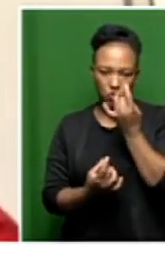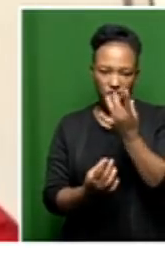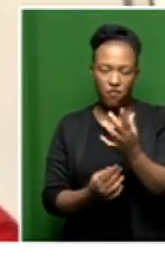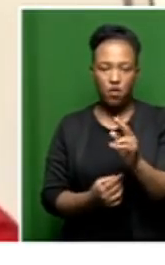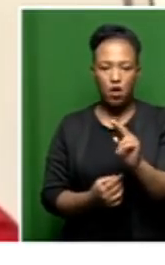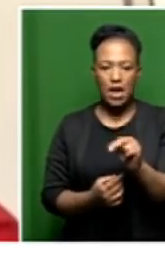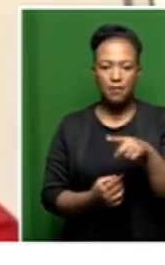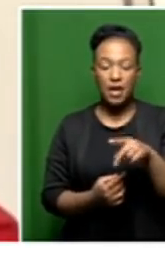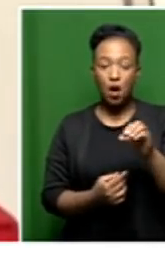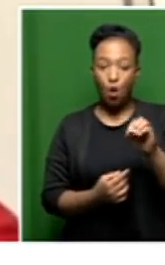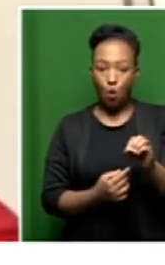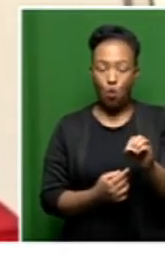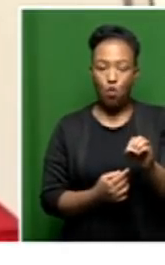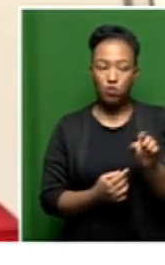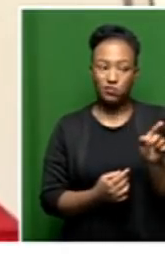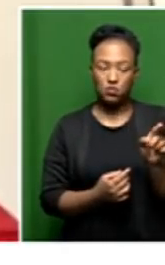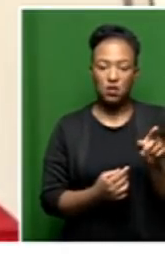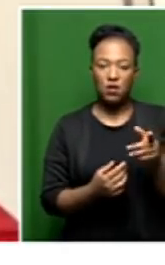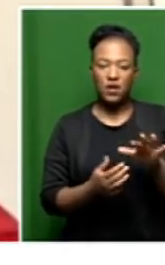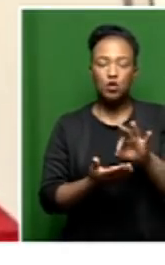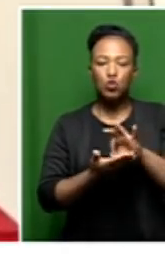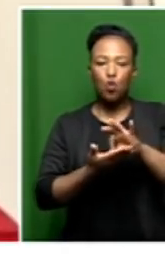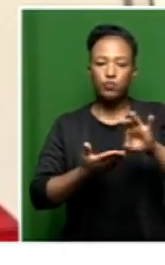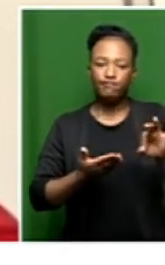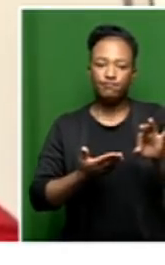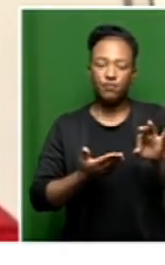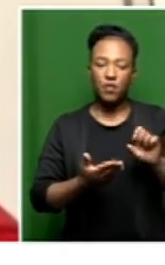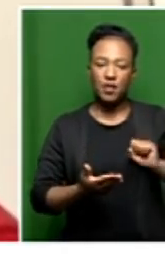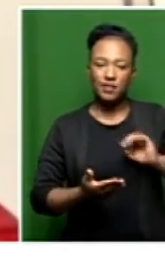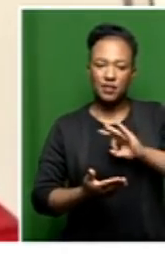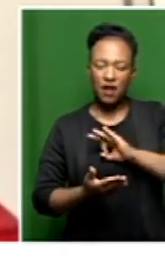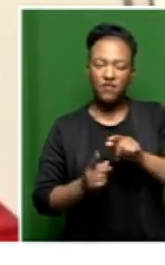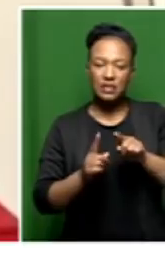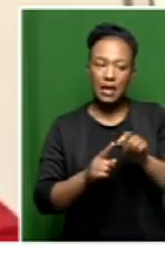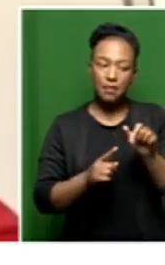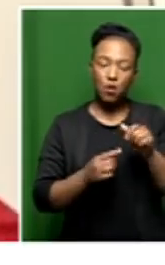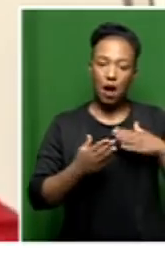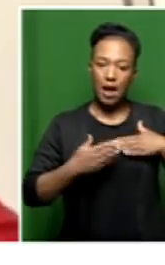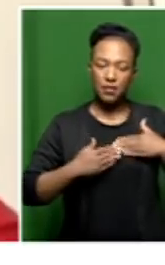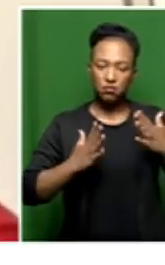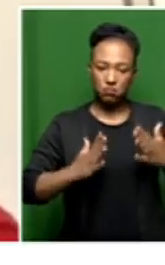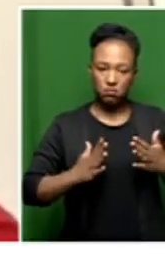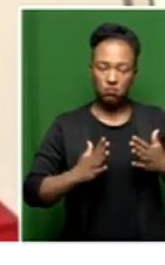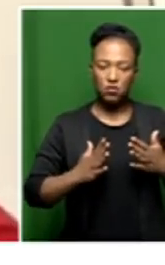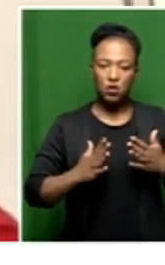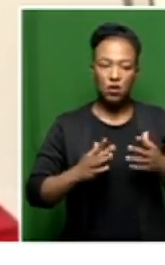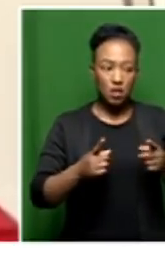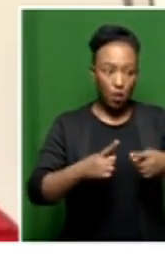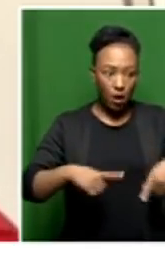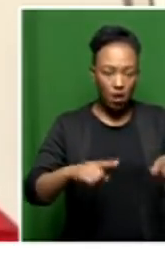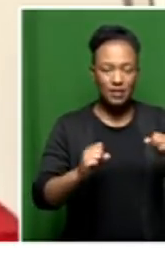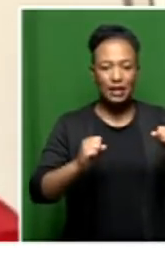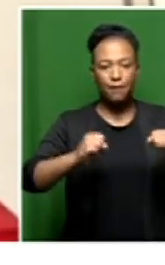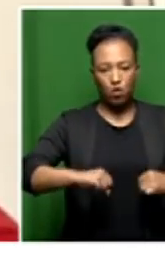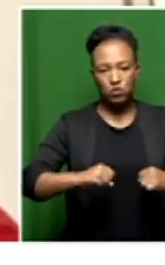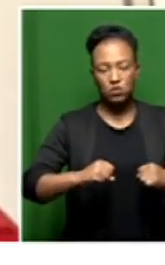organization that has contracted the employees together with the administrator, they should have agreed on how